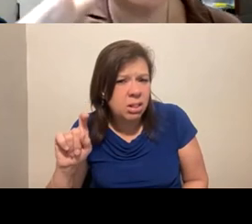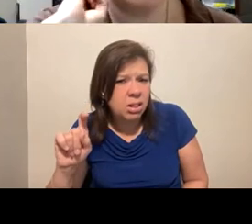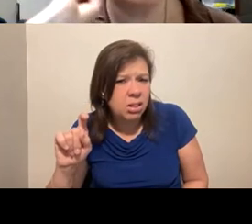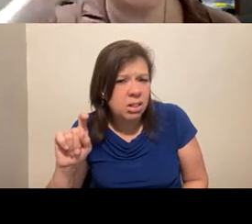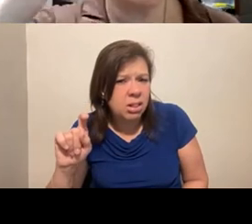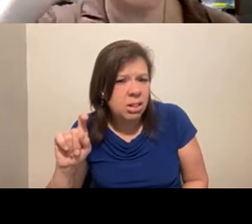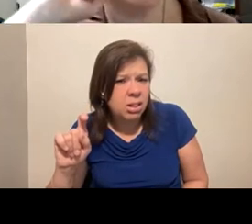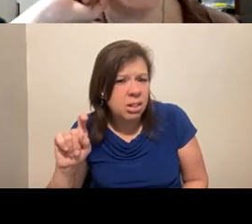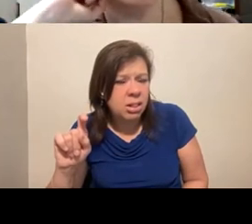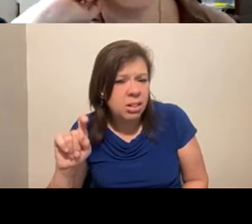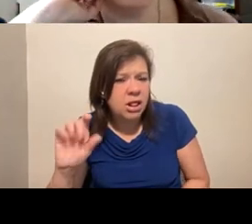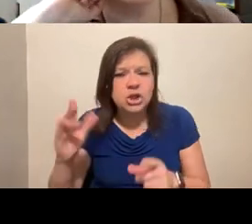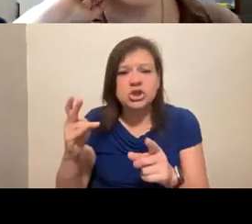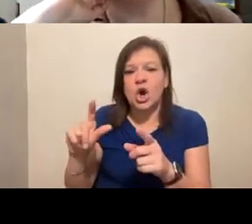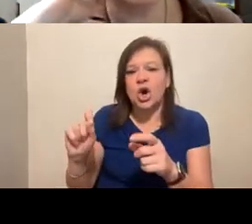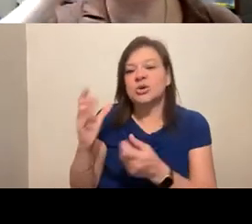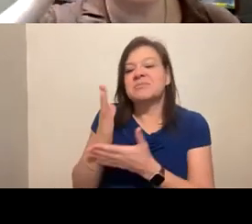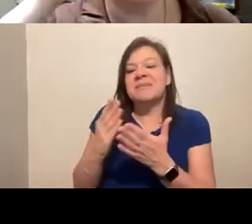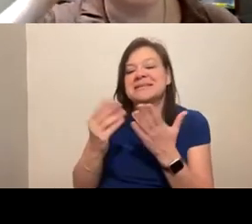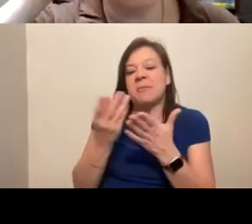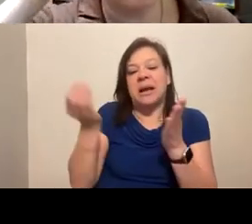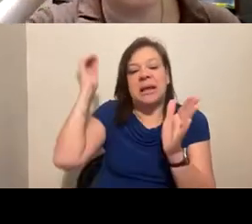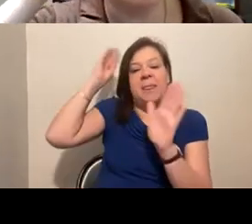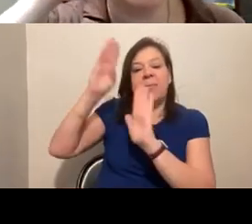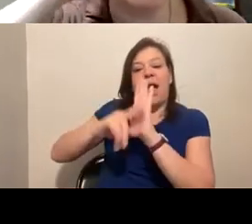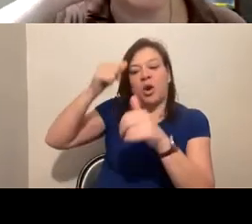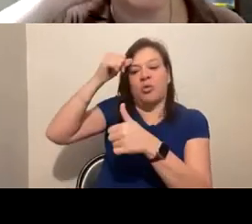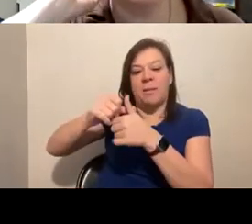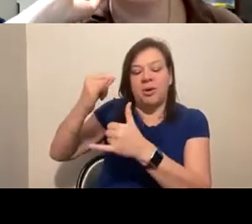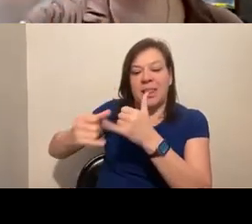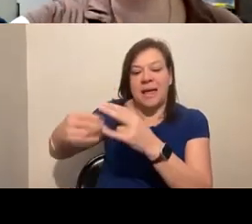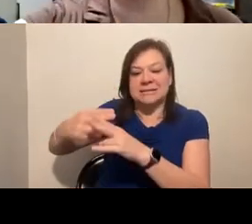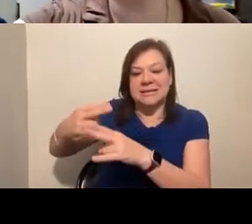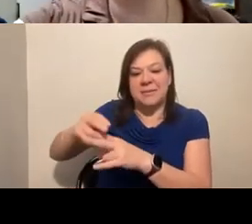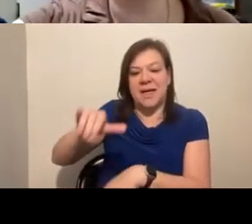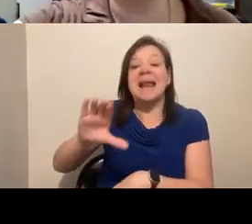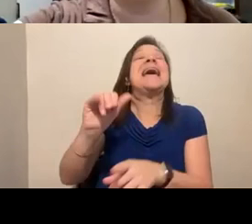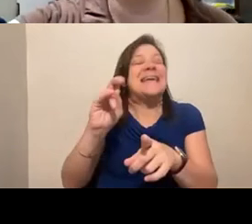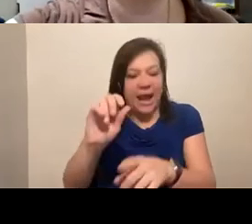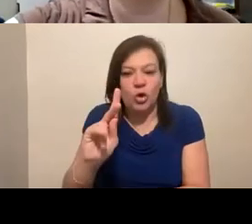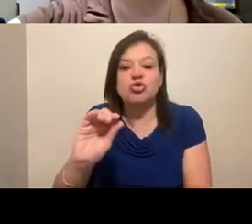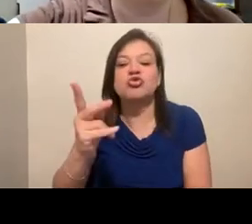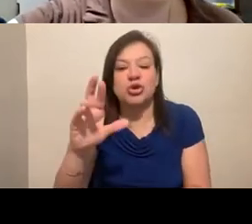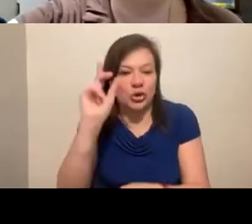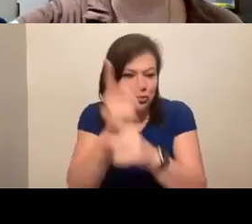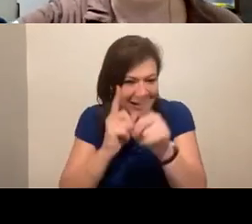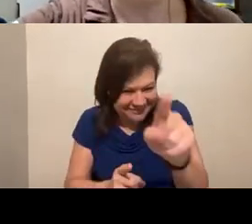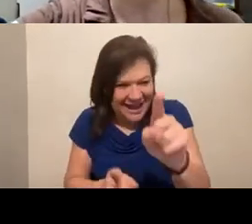Maybe one of the folks in the background will remember Carol's last name. But in any case, yes, Carol Kruger. Thank you, Betty.